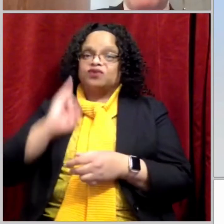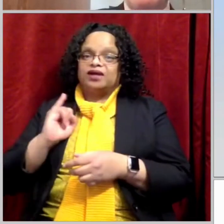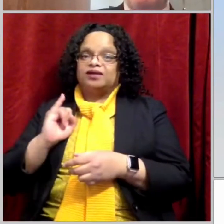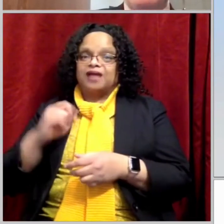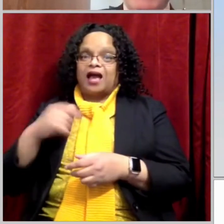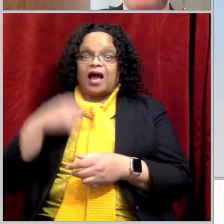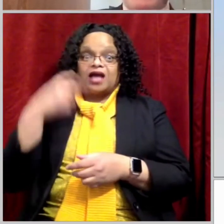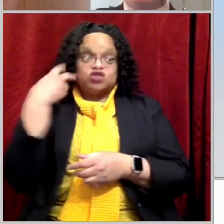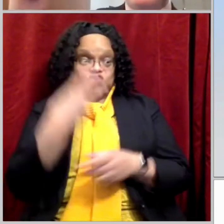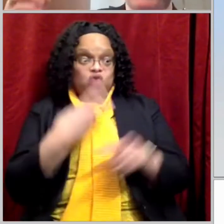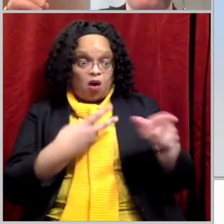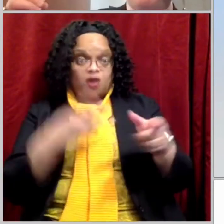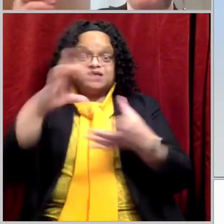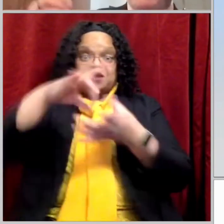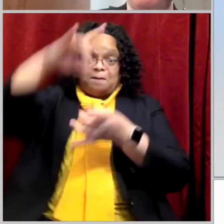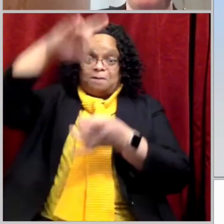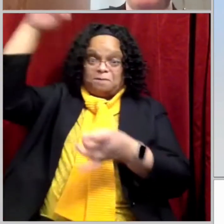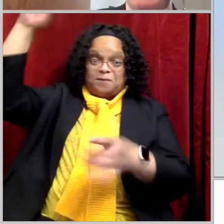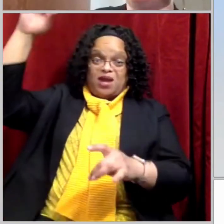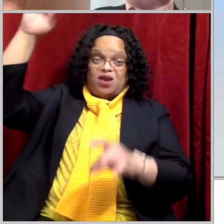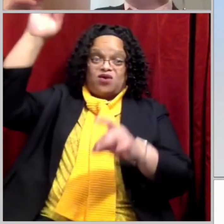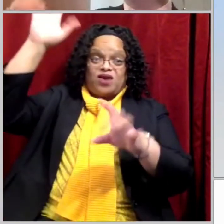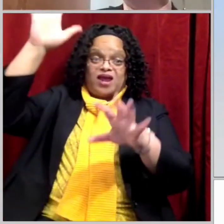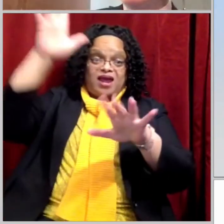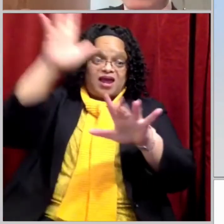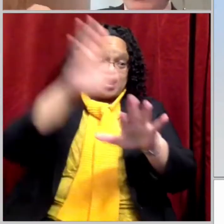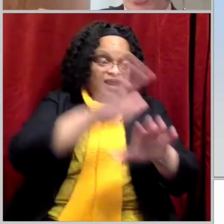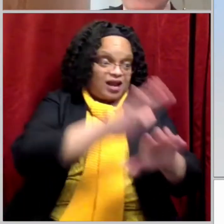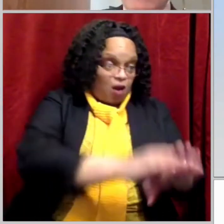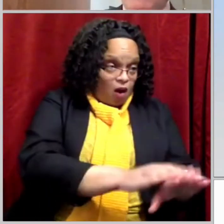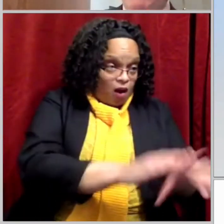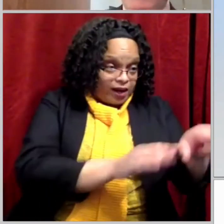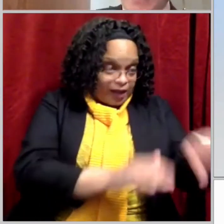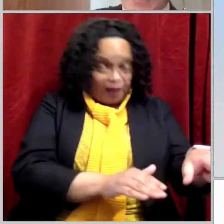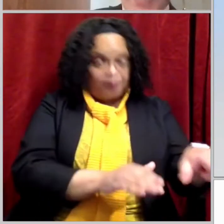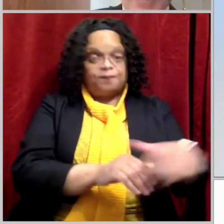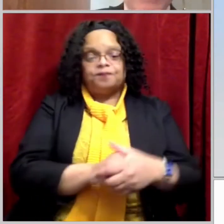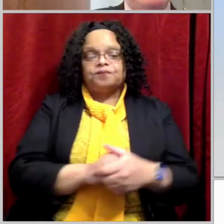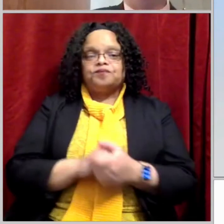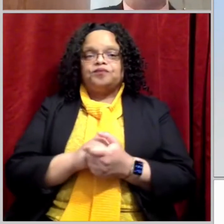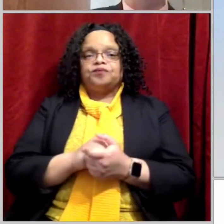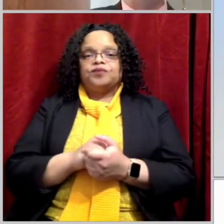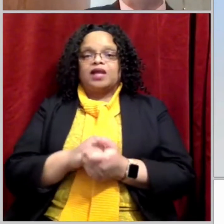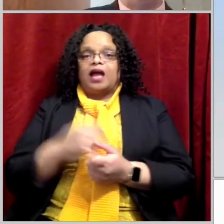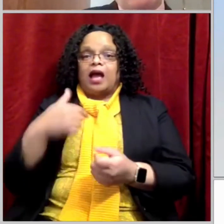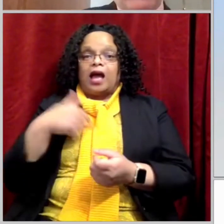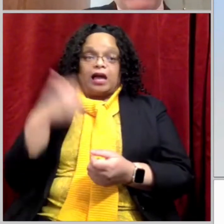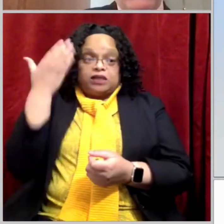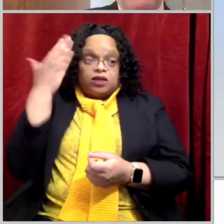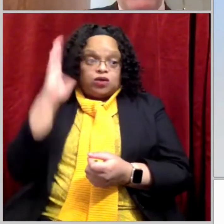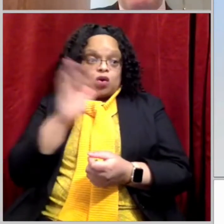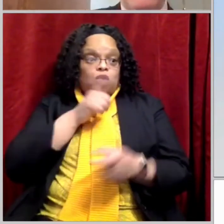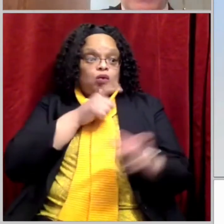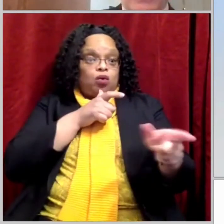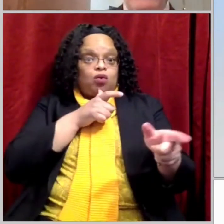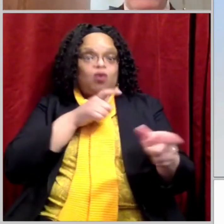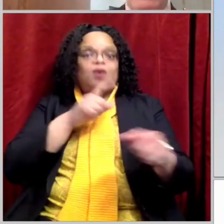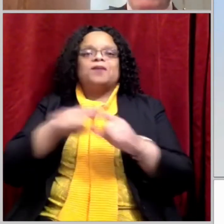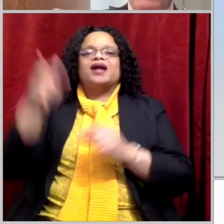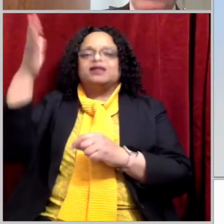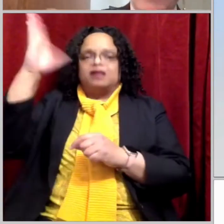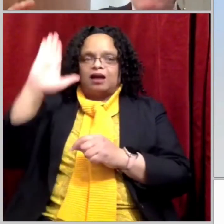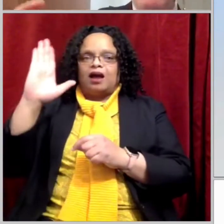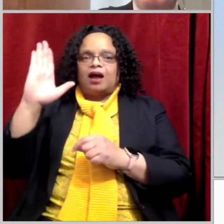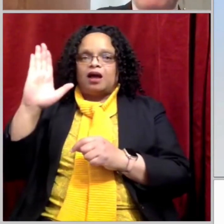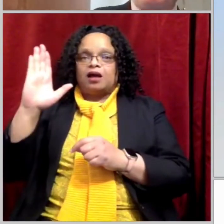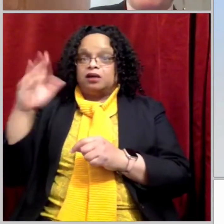saw the spirit come down as a dove from heaven and stay on him. I didn't know who he was, but God